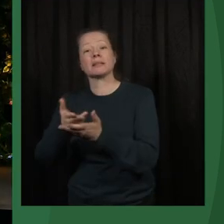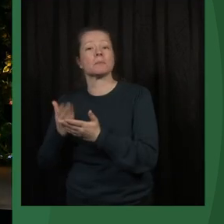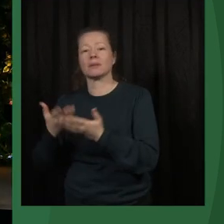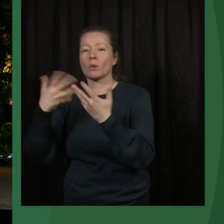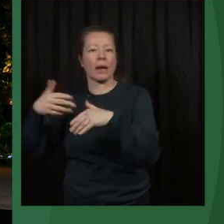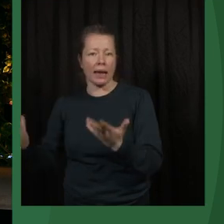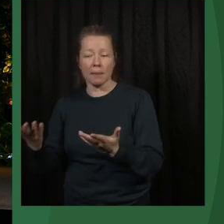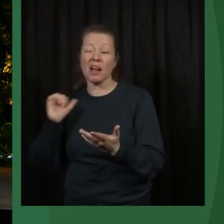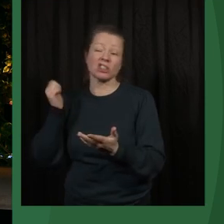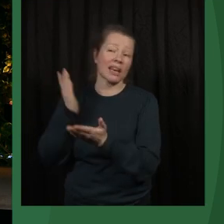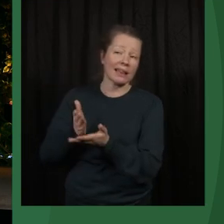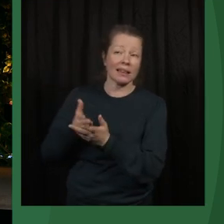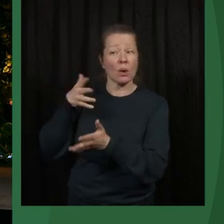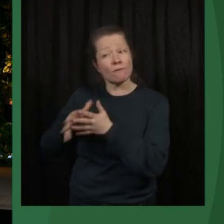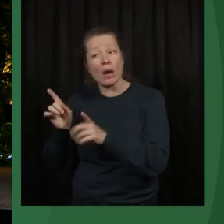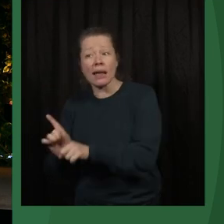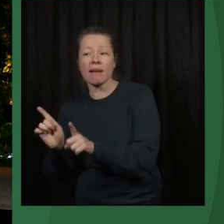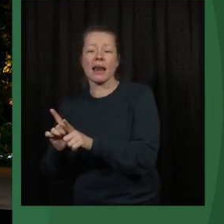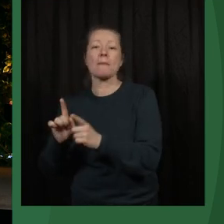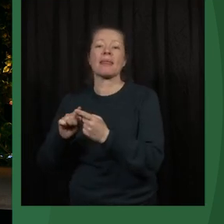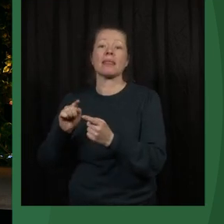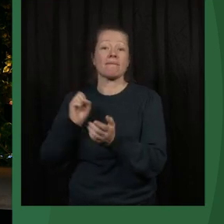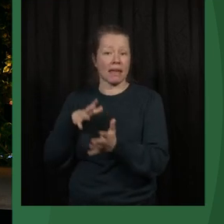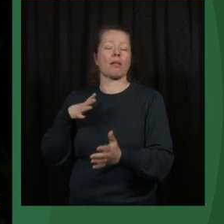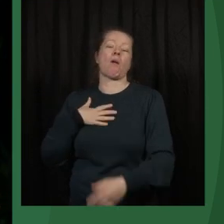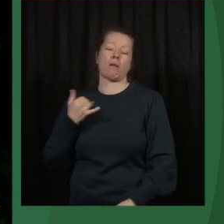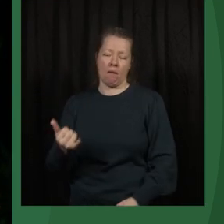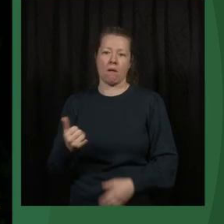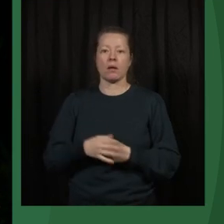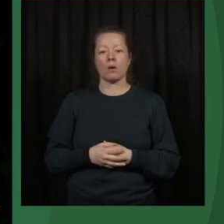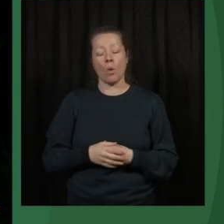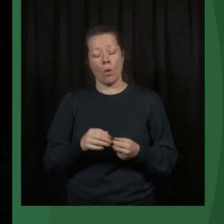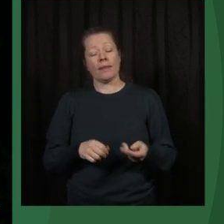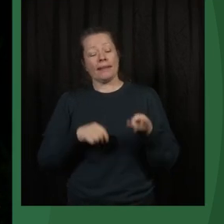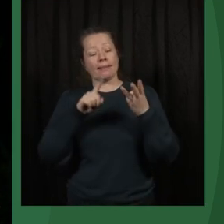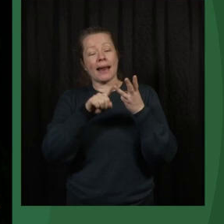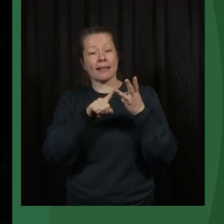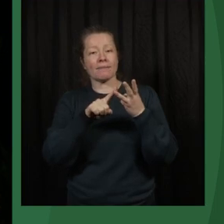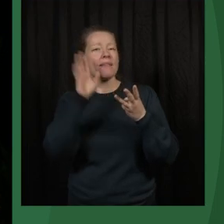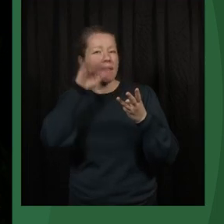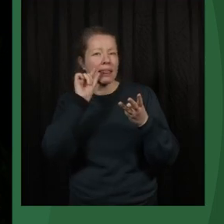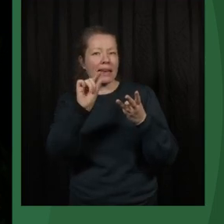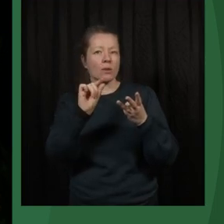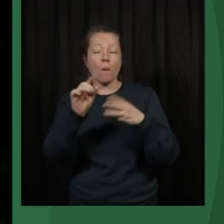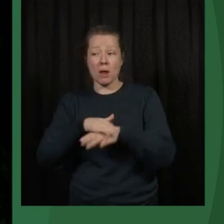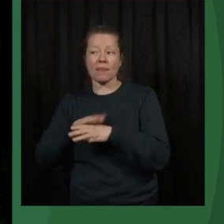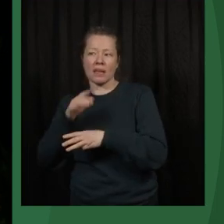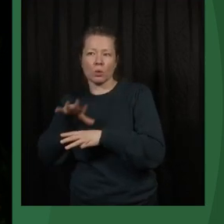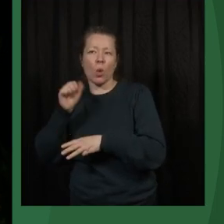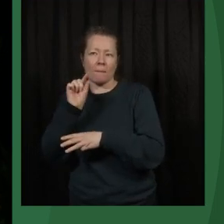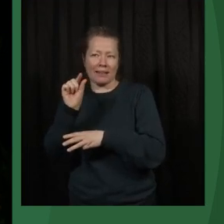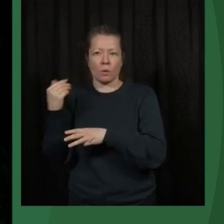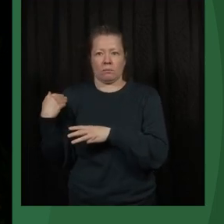do anyway, maybe. But it does have an effect. The third thing I think we, we know a little bit from the research, and Marianne also touched on this, that